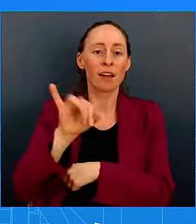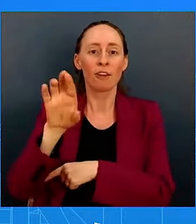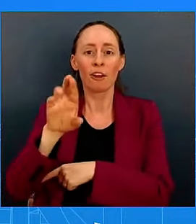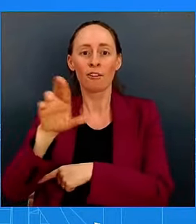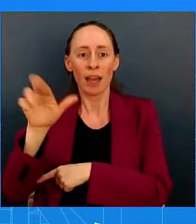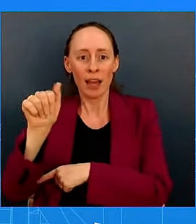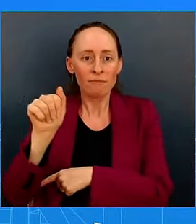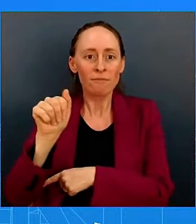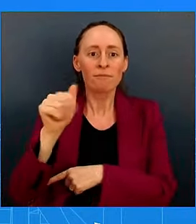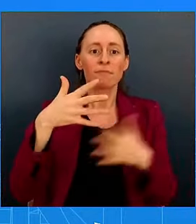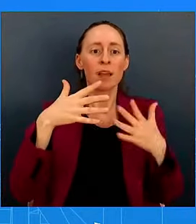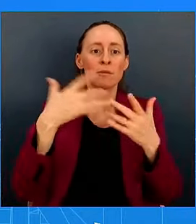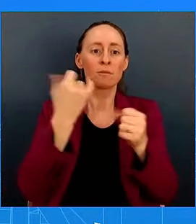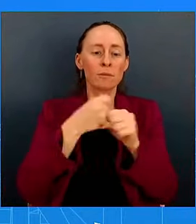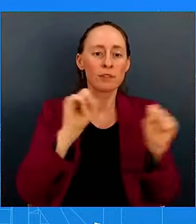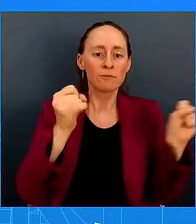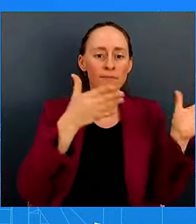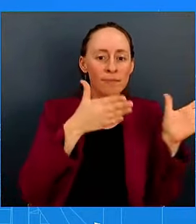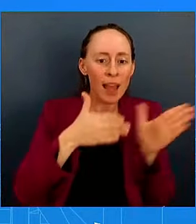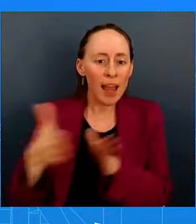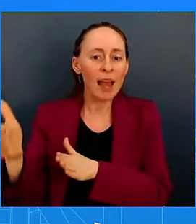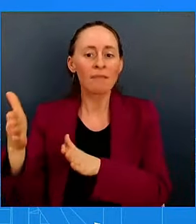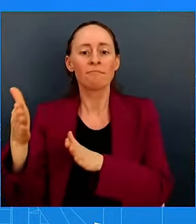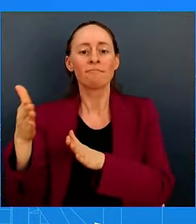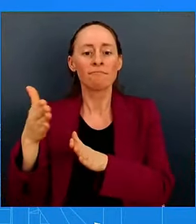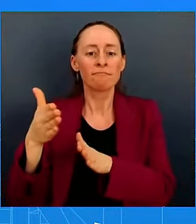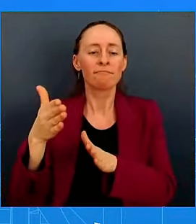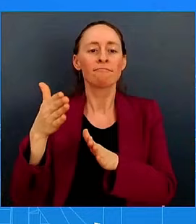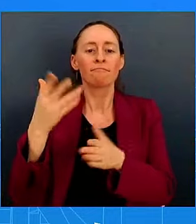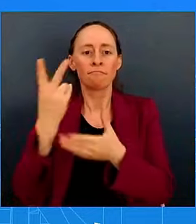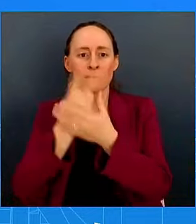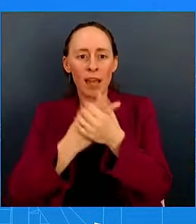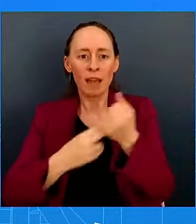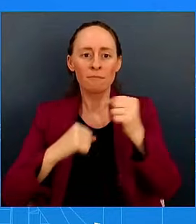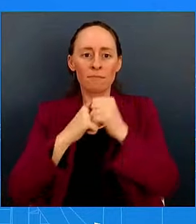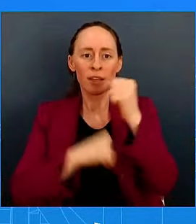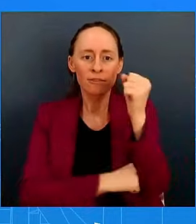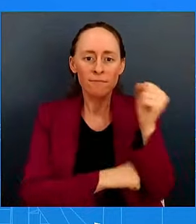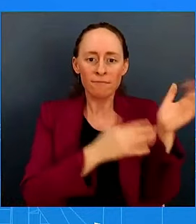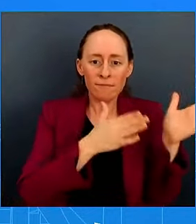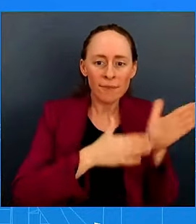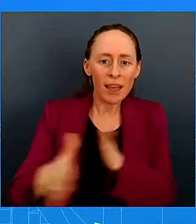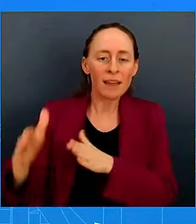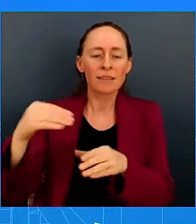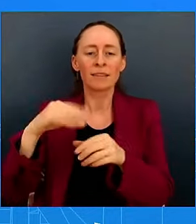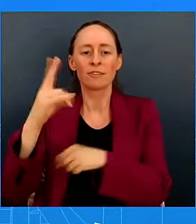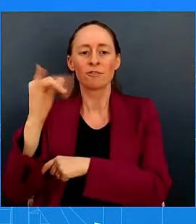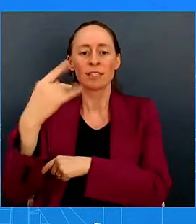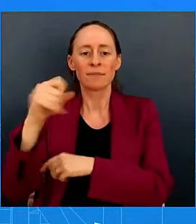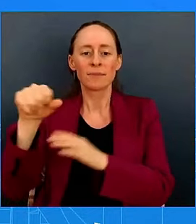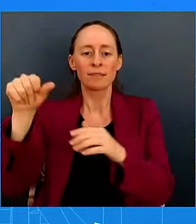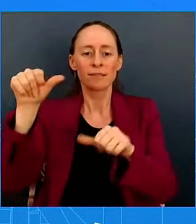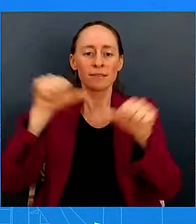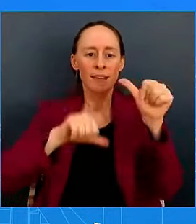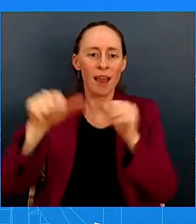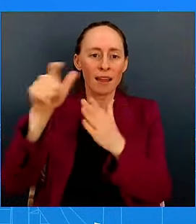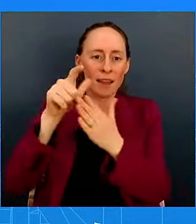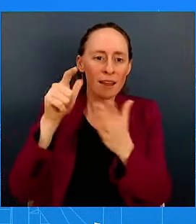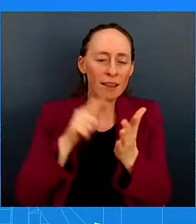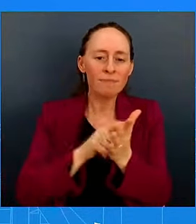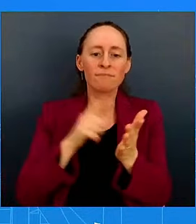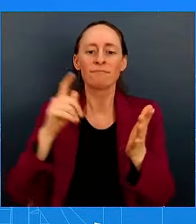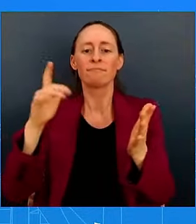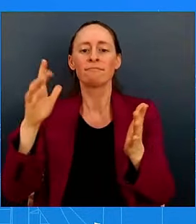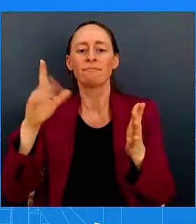bipartisan infrastructure legislation, the Chips and Signs Act, right, the PACT Act. There's so many historic pieces of legislation that we want to